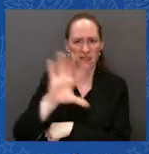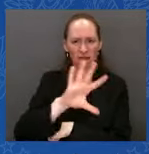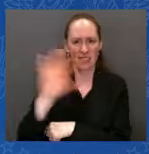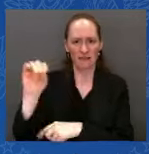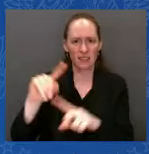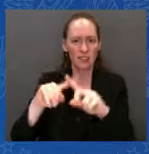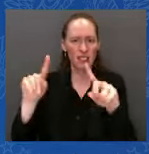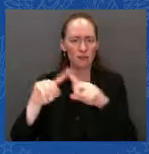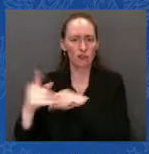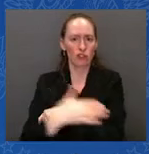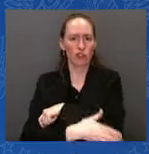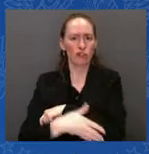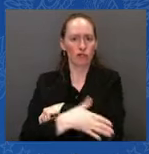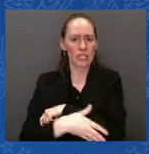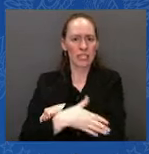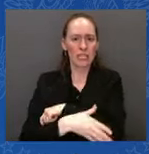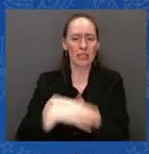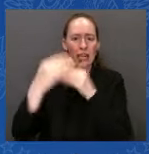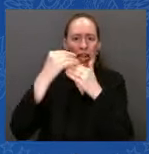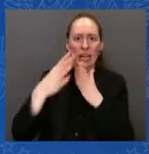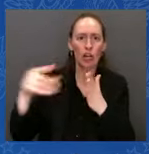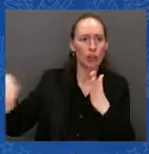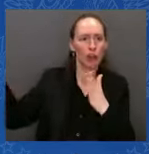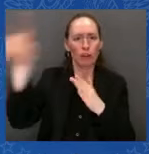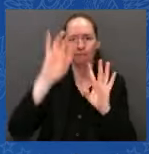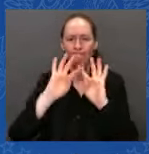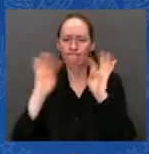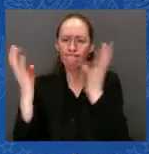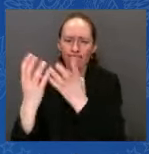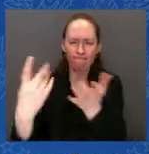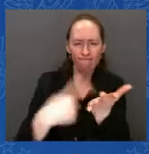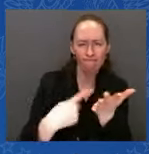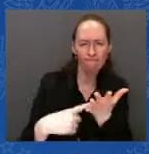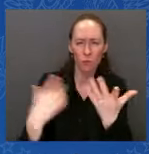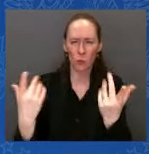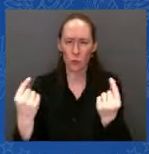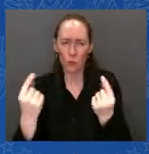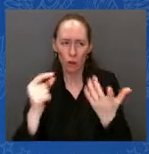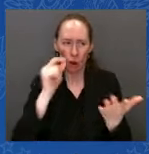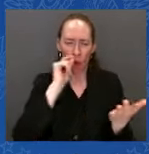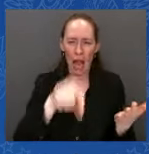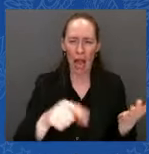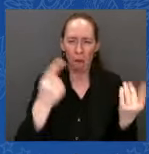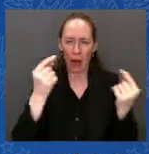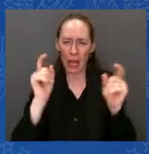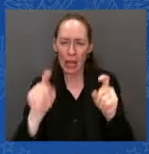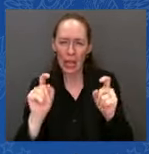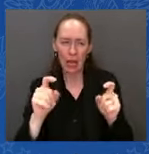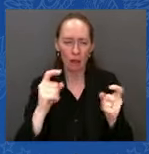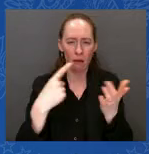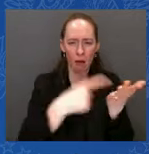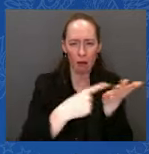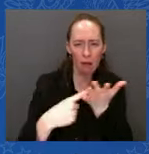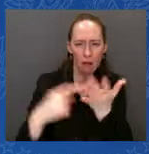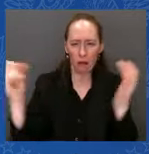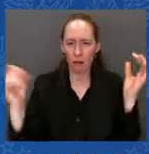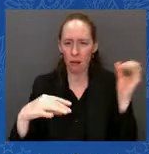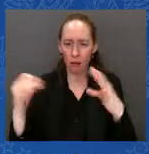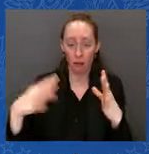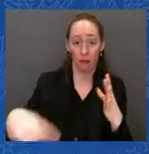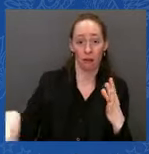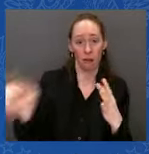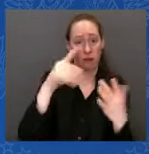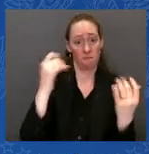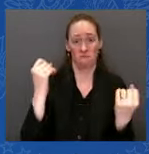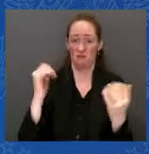contributions of their own to Ukraine's integrity. Each fully committed to making Ukraine remain strong and independent and able to defend itself